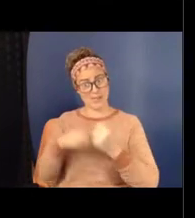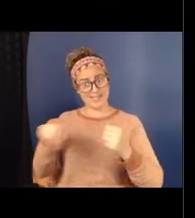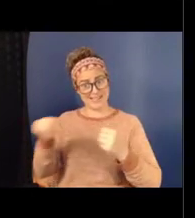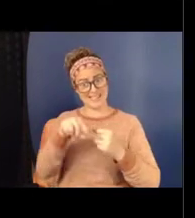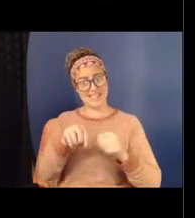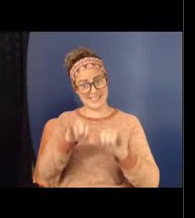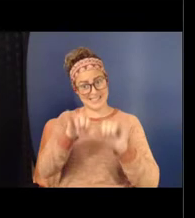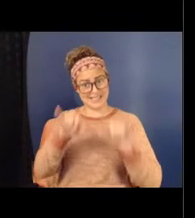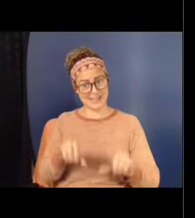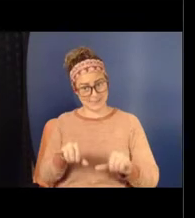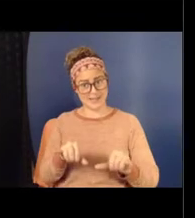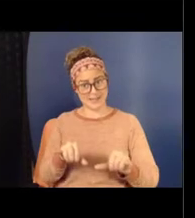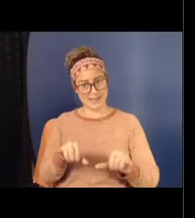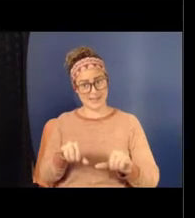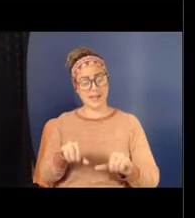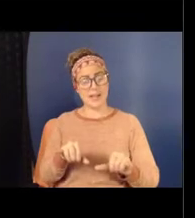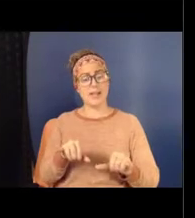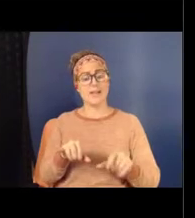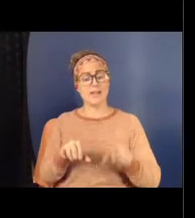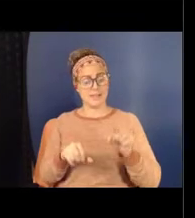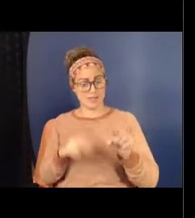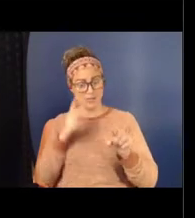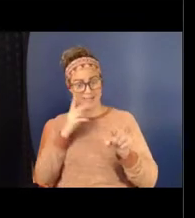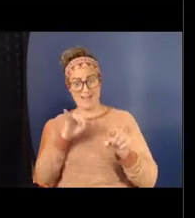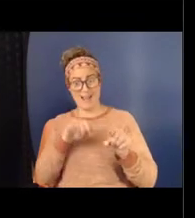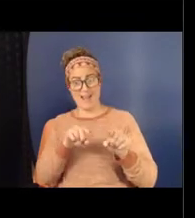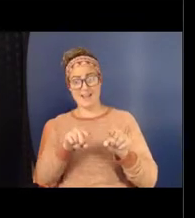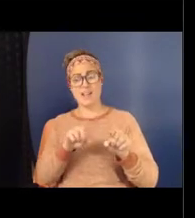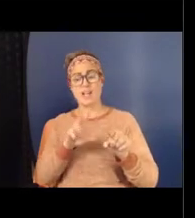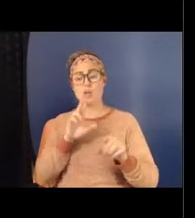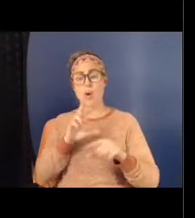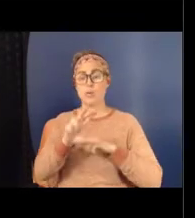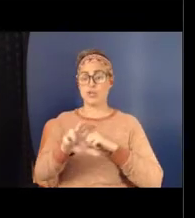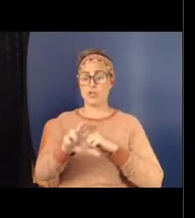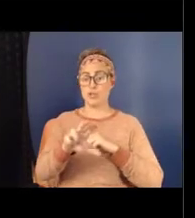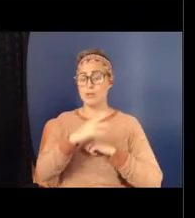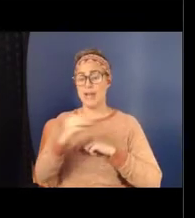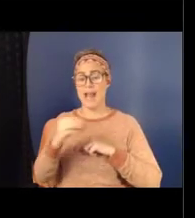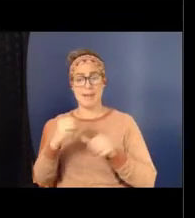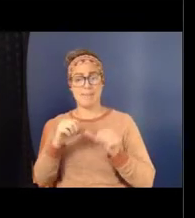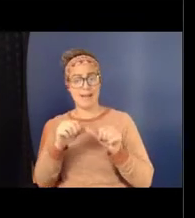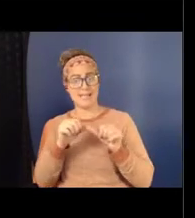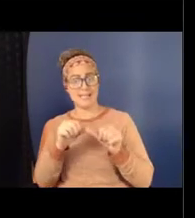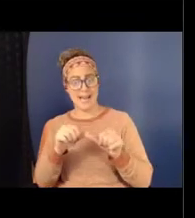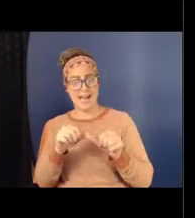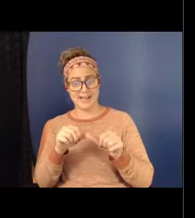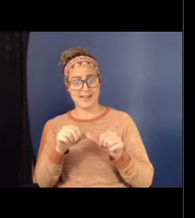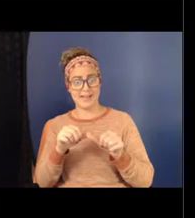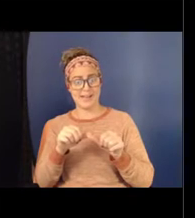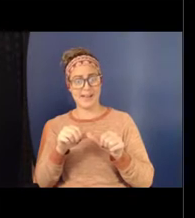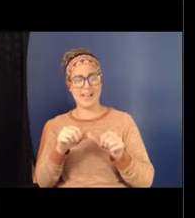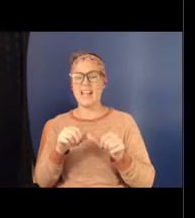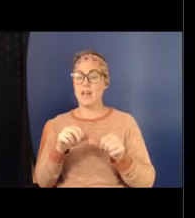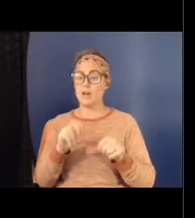maintained by these systems of oppression, and just creating a tangled web